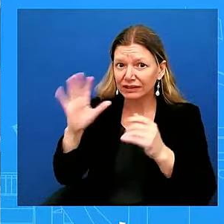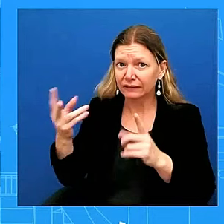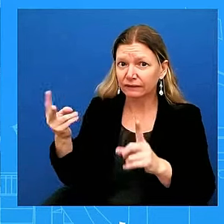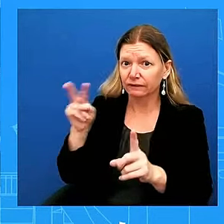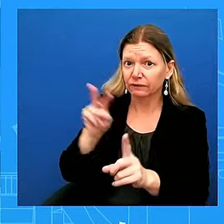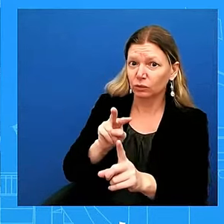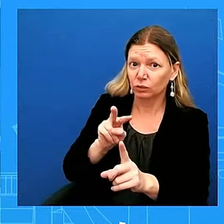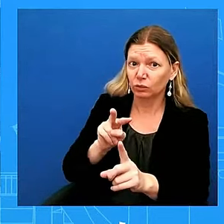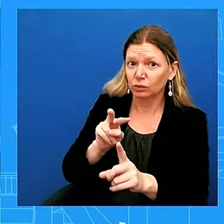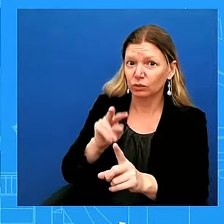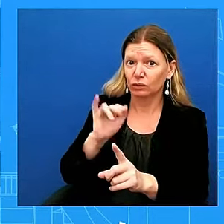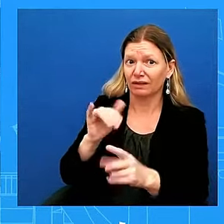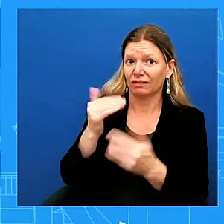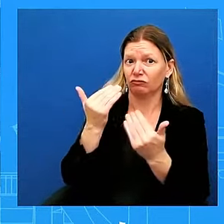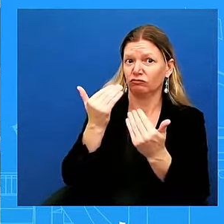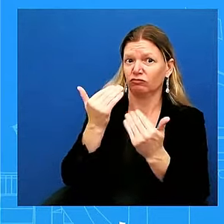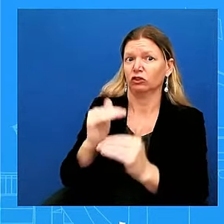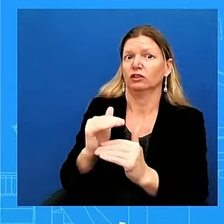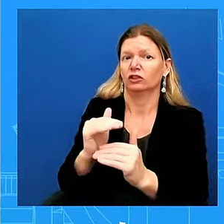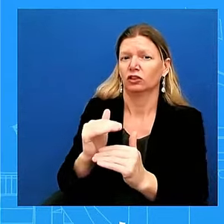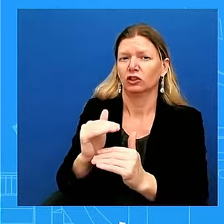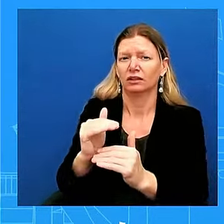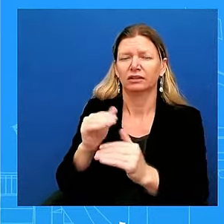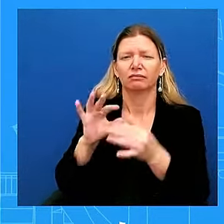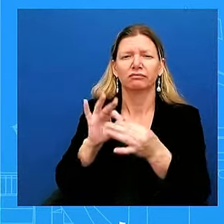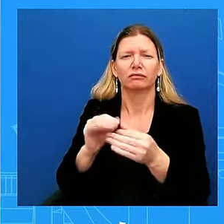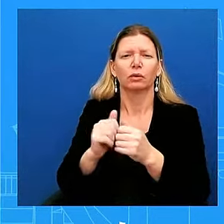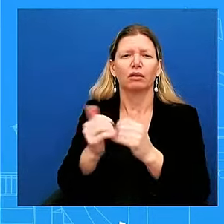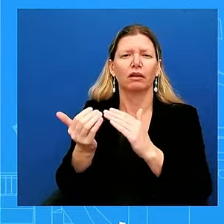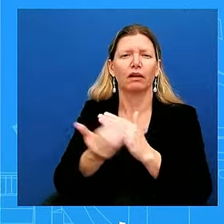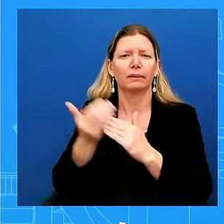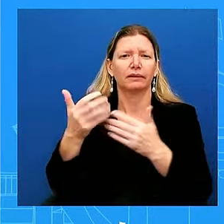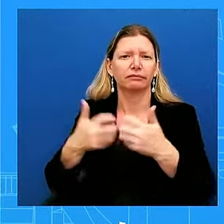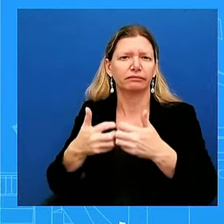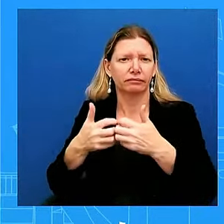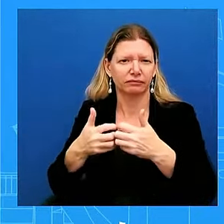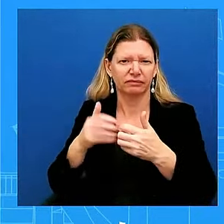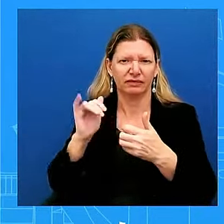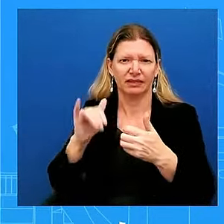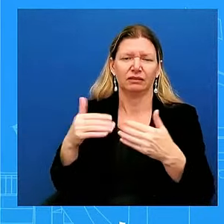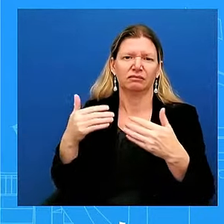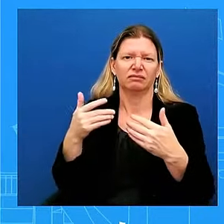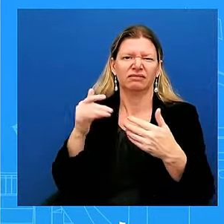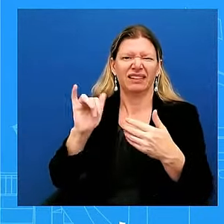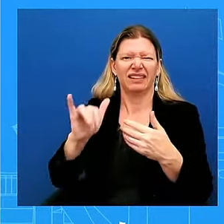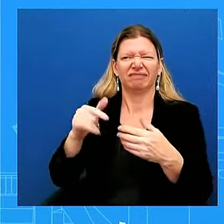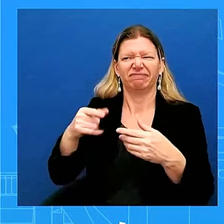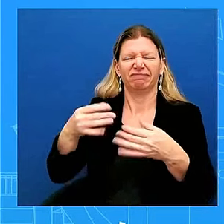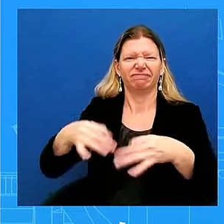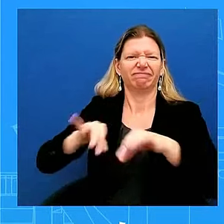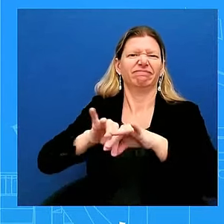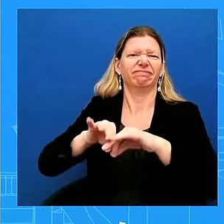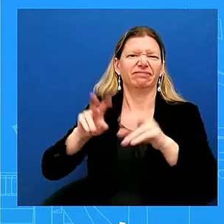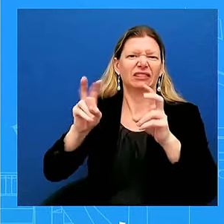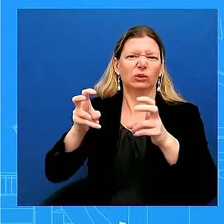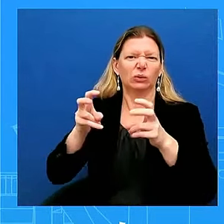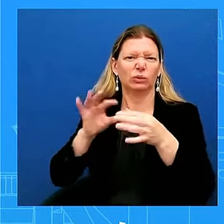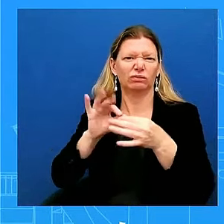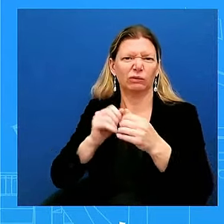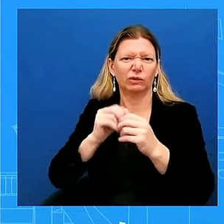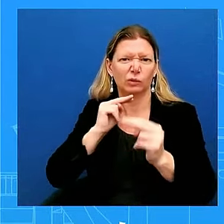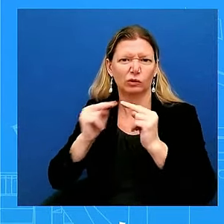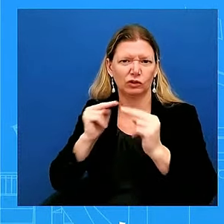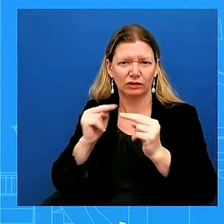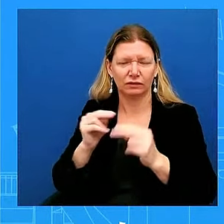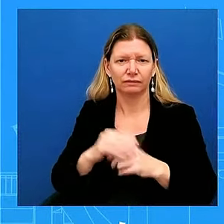sticking point in those negotiations. Ms. Look, what I will say – I'm not going to go point by point with what they're negotiating. We believe we believe it is important that